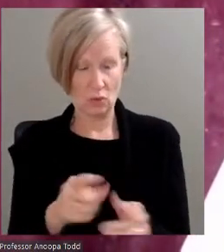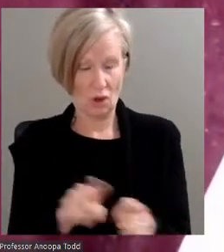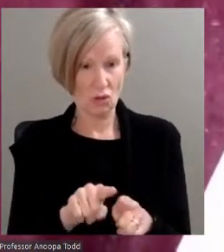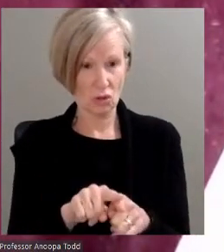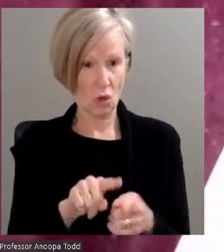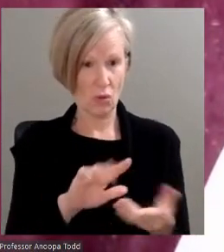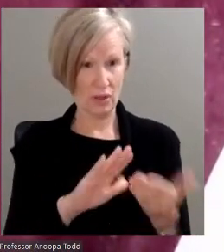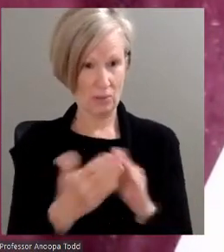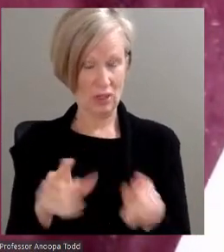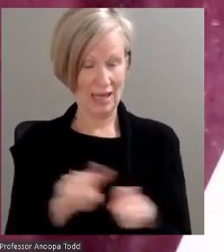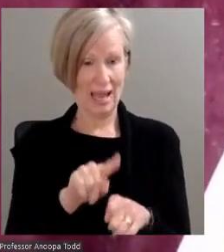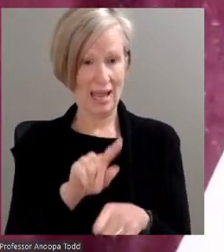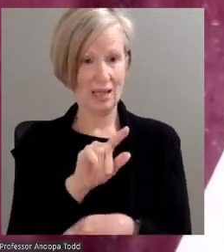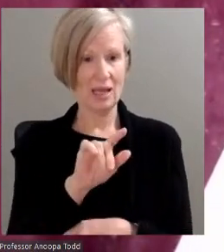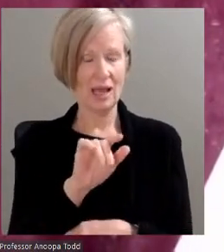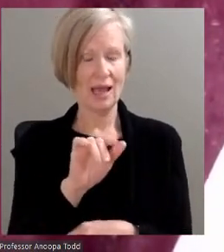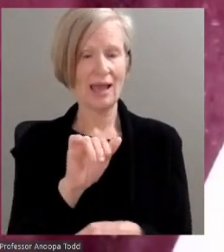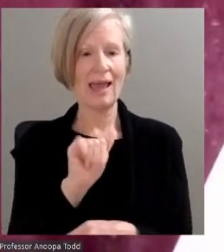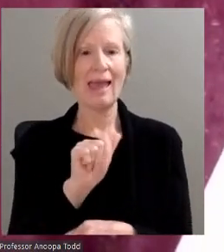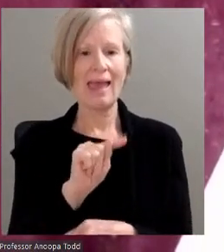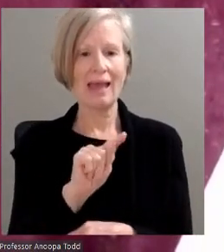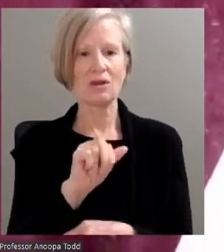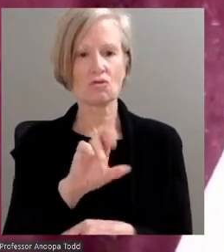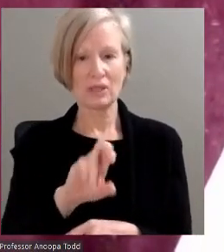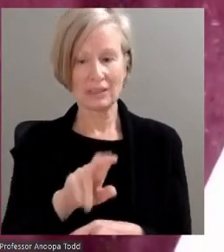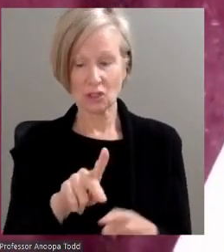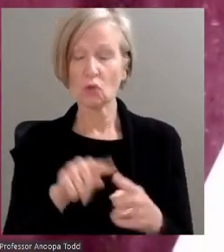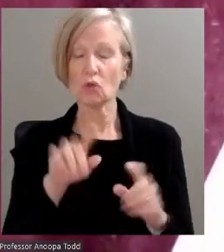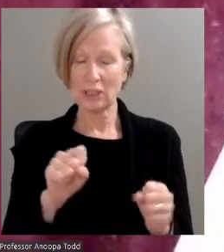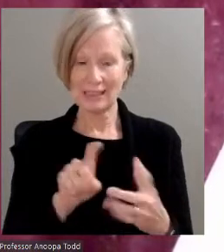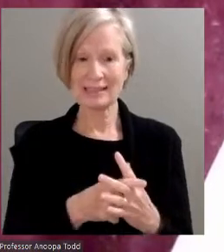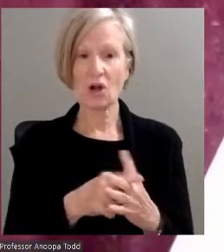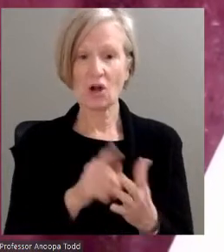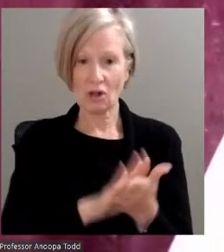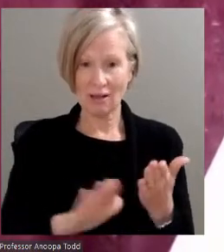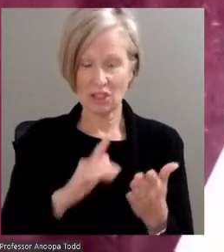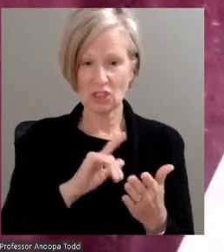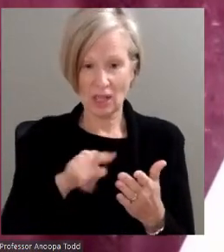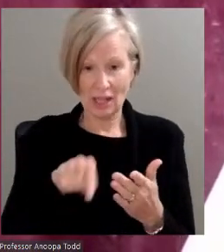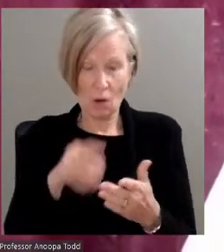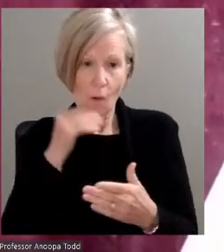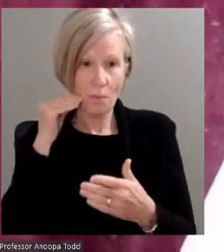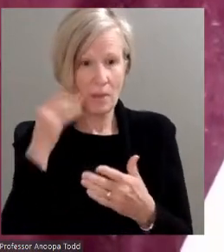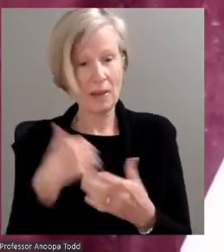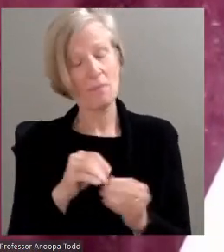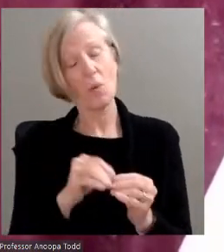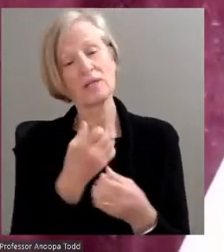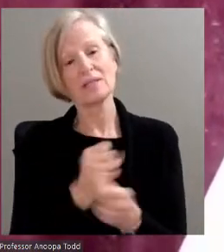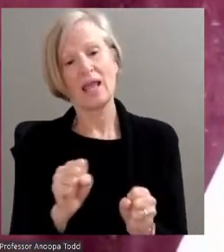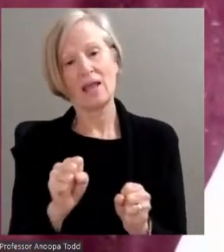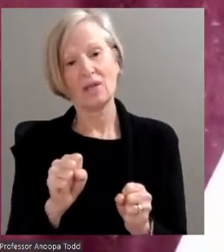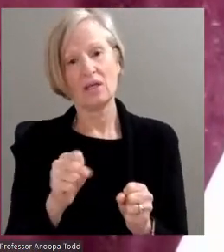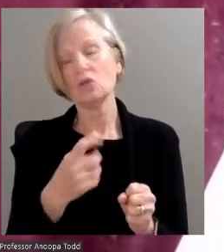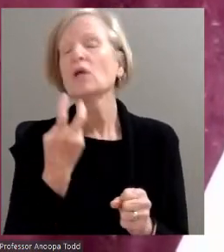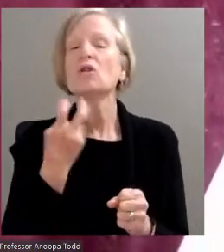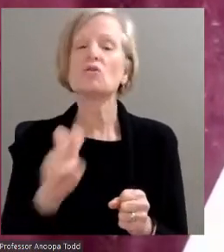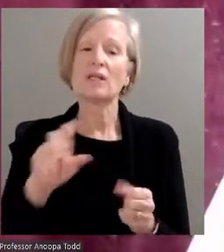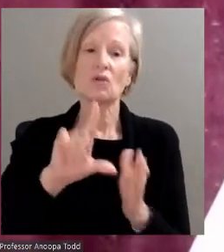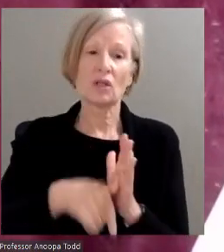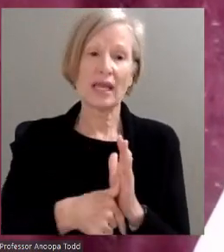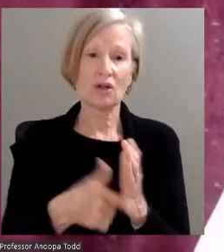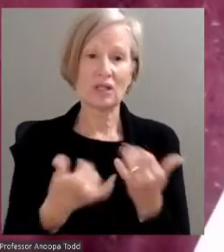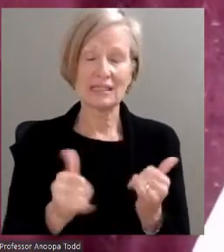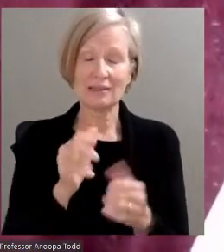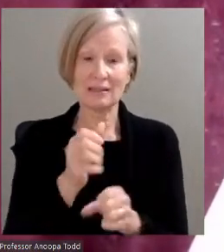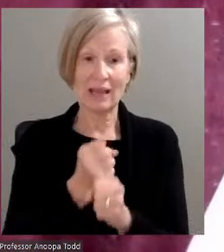MCC offers a way to start college while living at home, which may be safer for the students. You can transfer later and still get the university